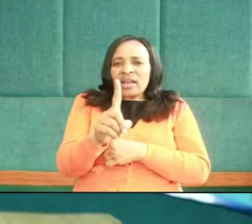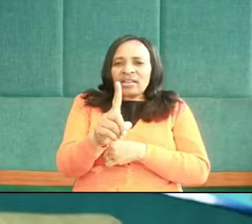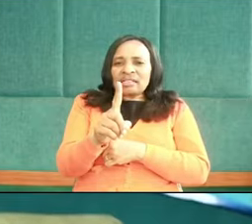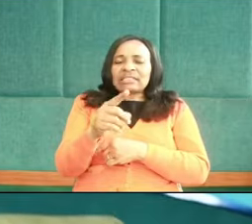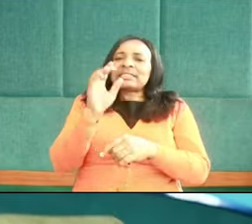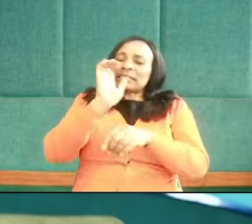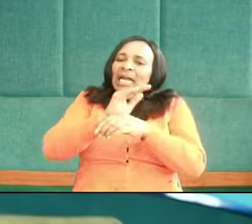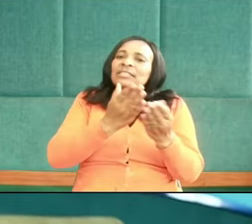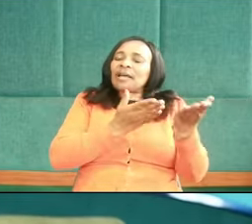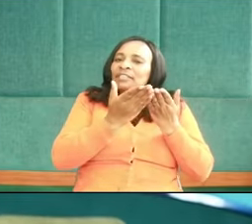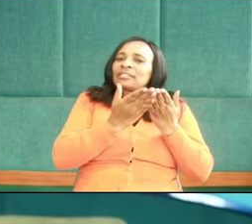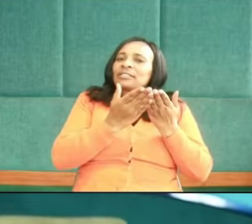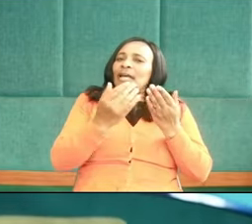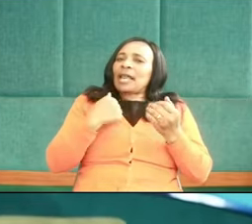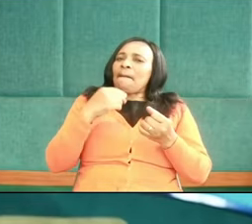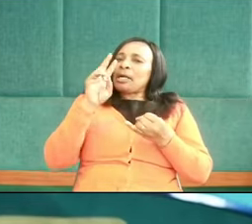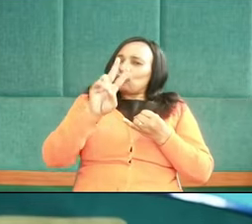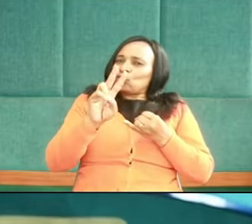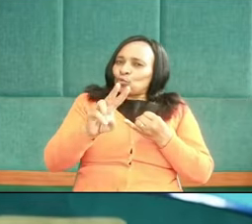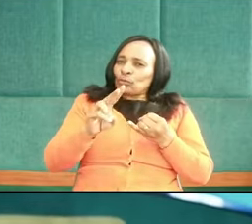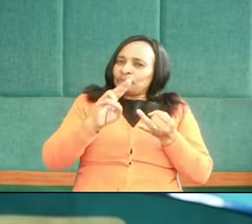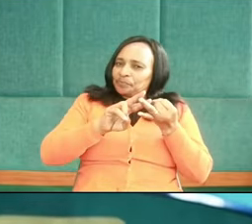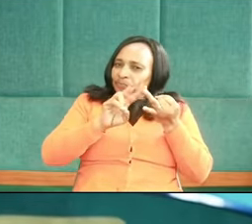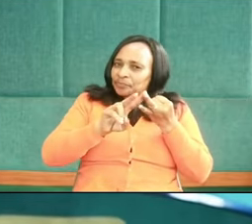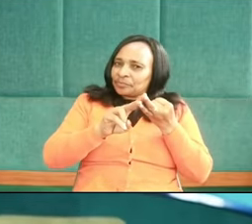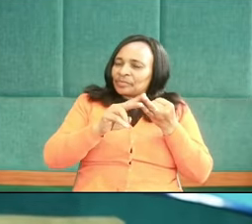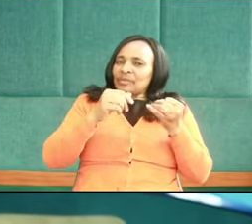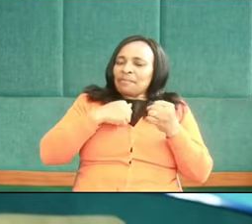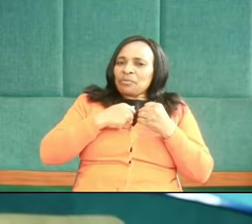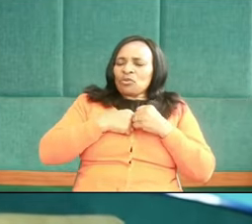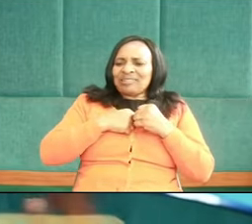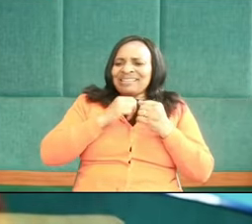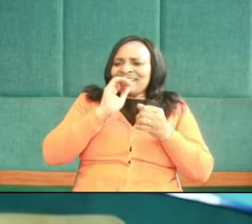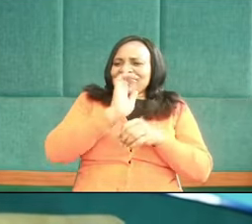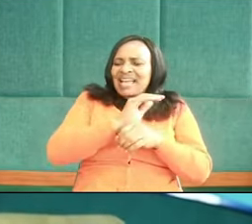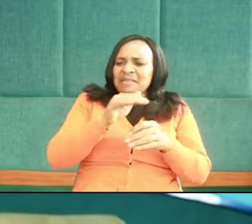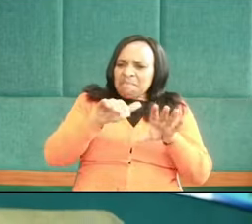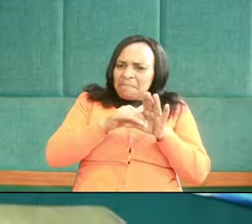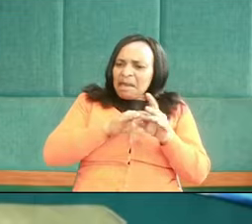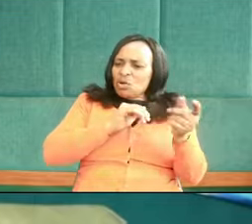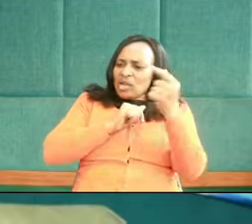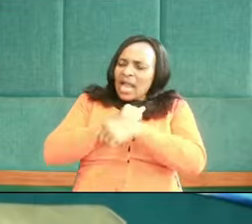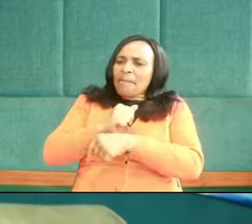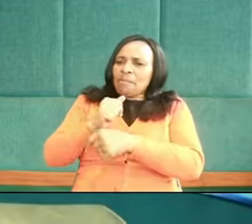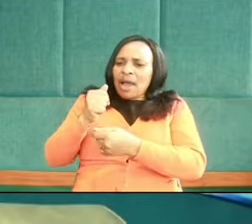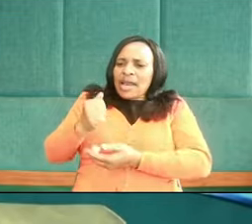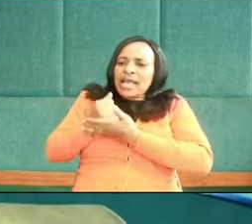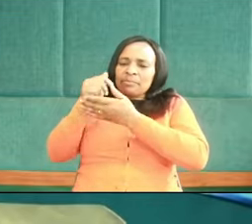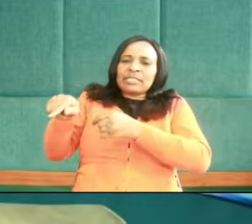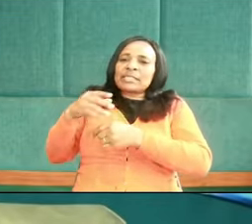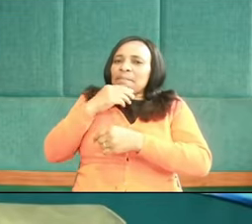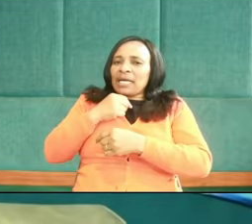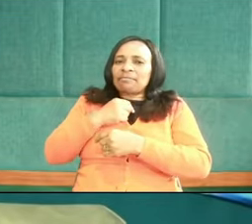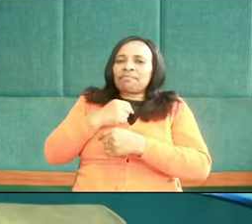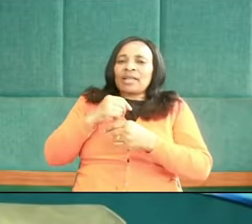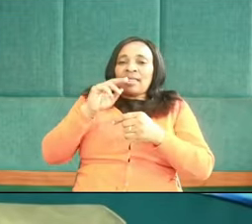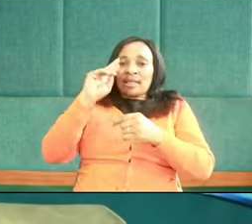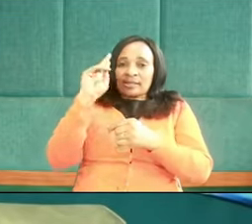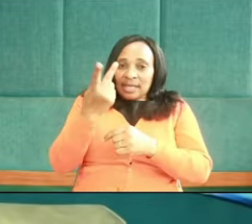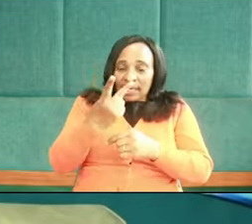church service, number two, maybe after church I will come for this brother. The second guy, Kim, he was